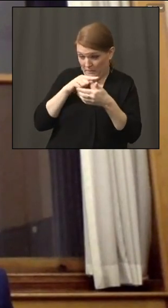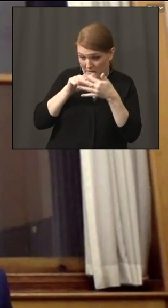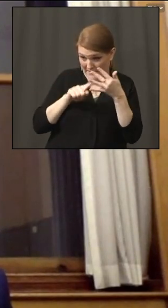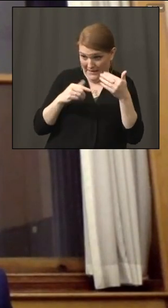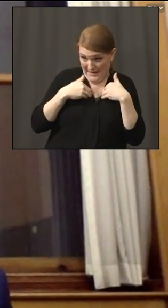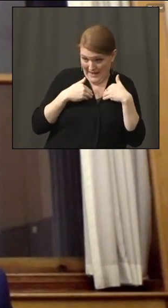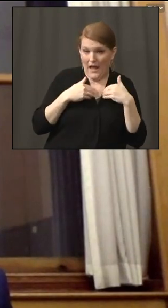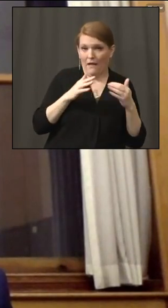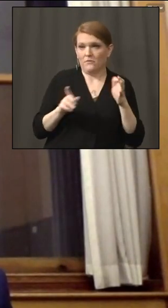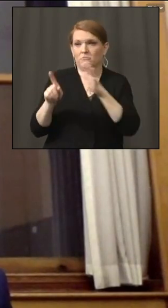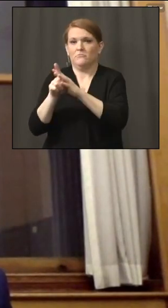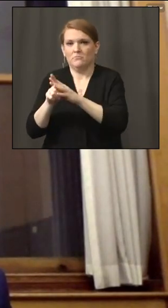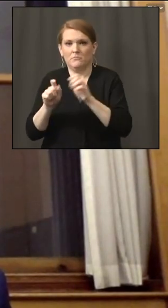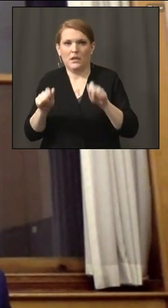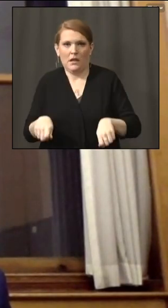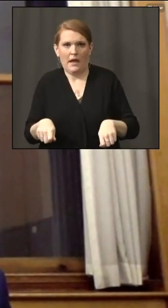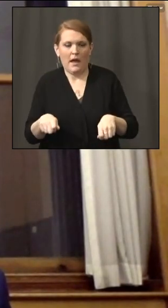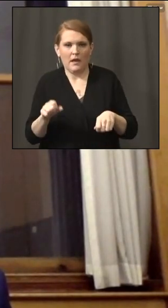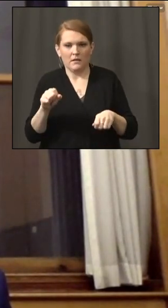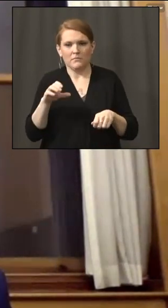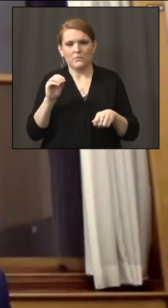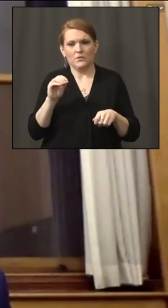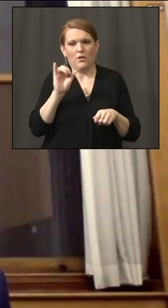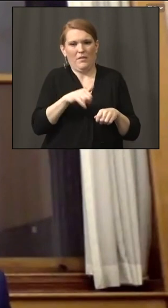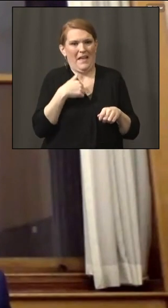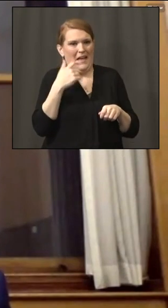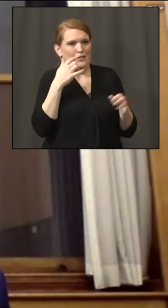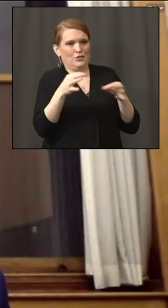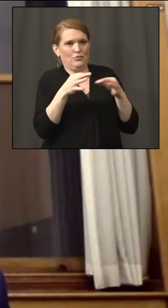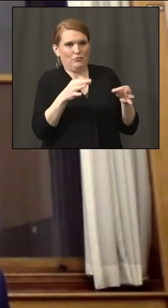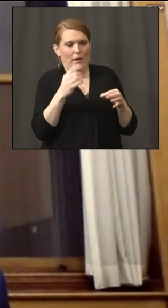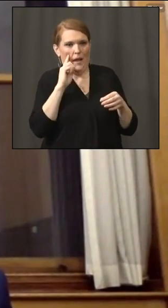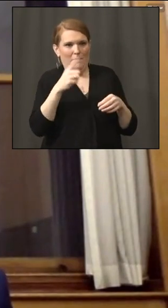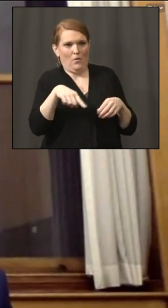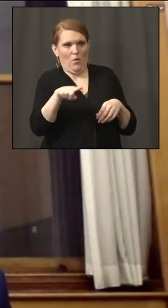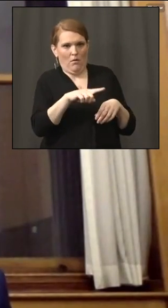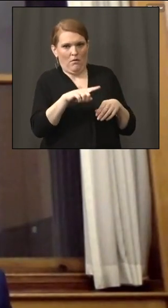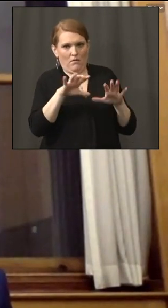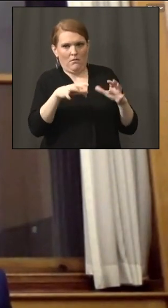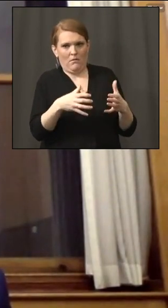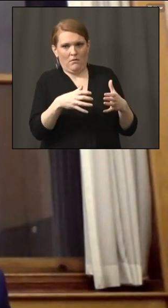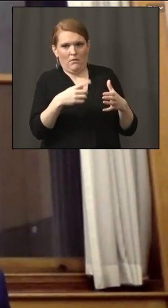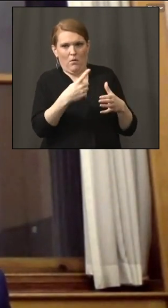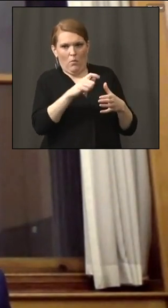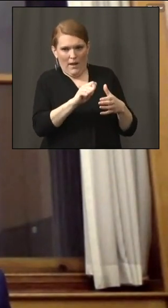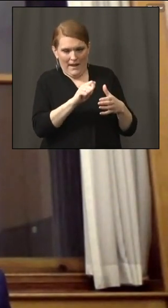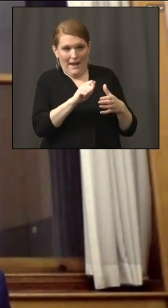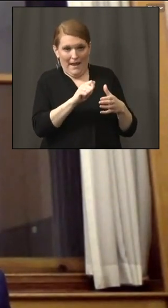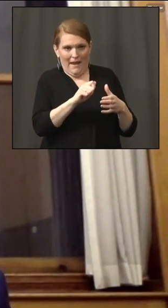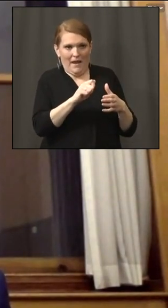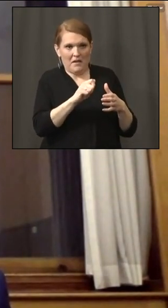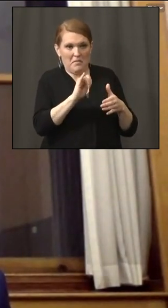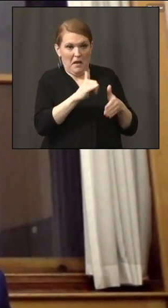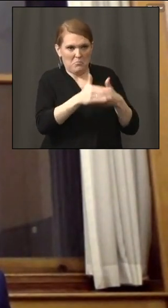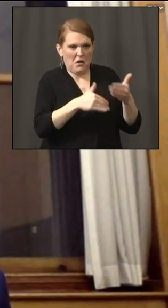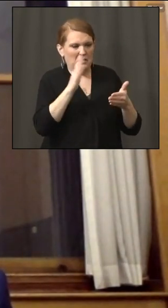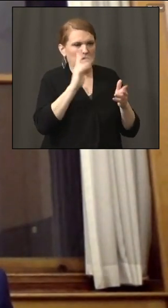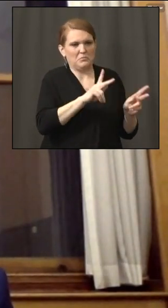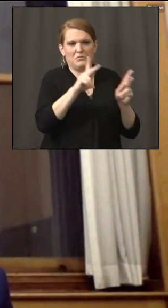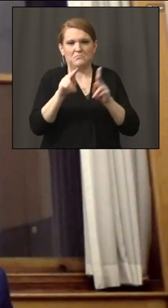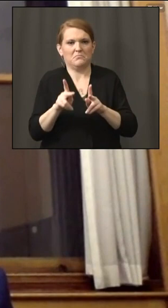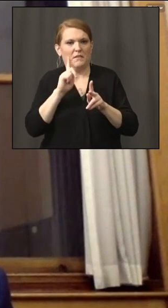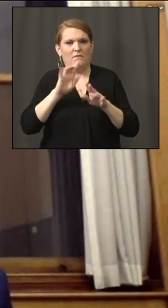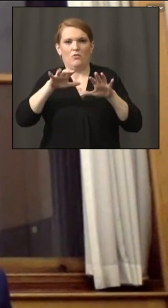be a process similar to what I just described for folks as their population becomes eligible. So